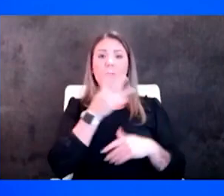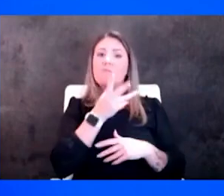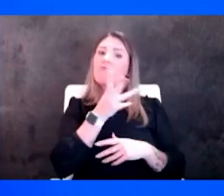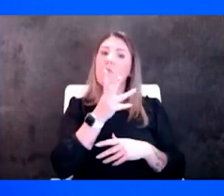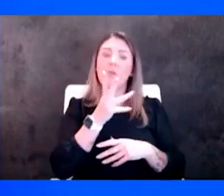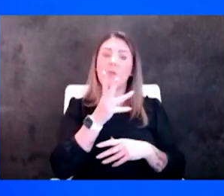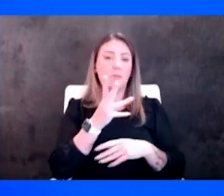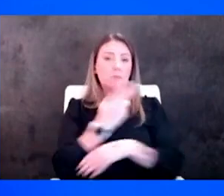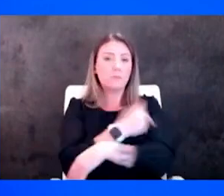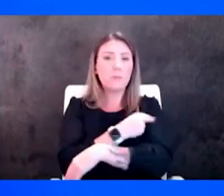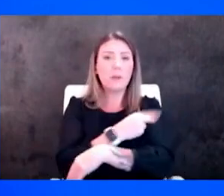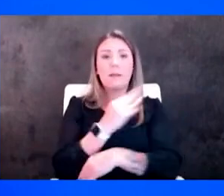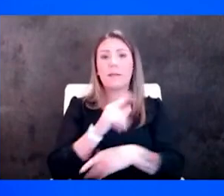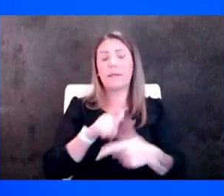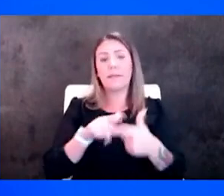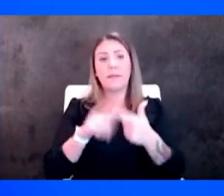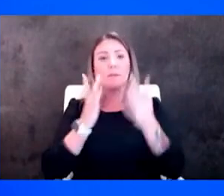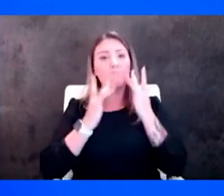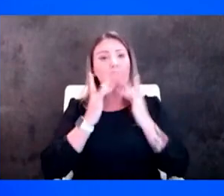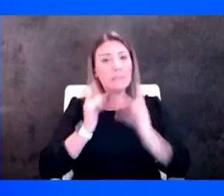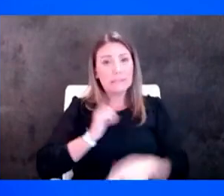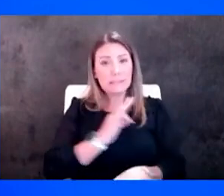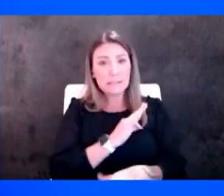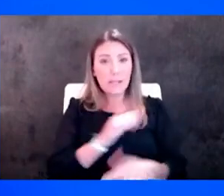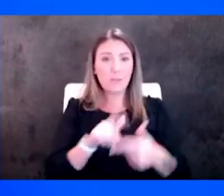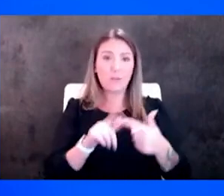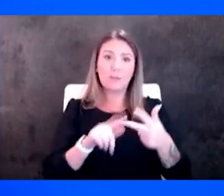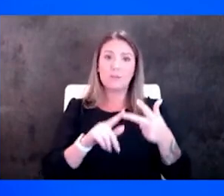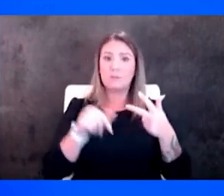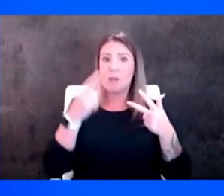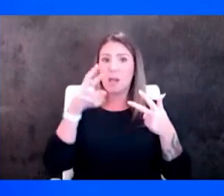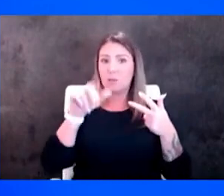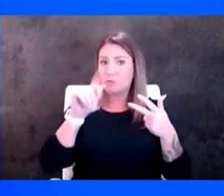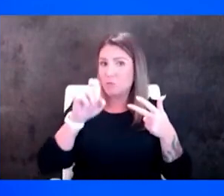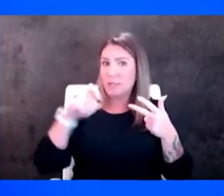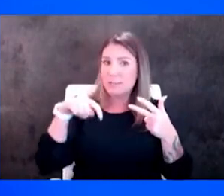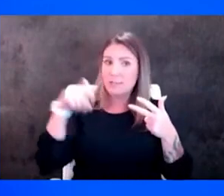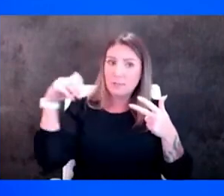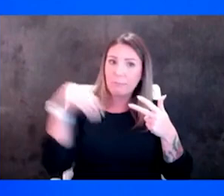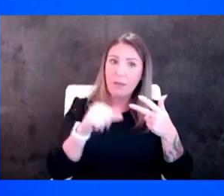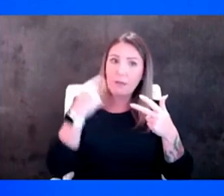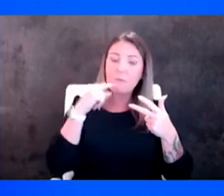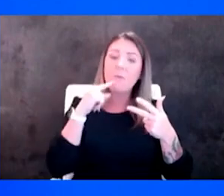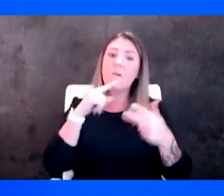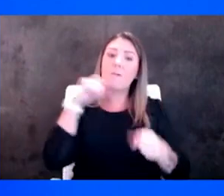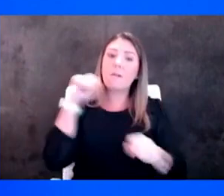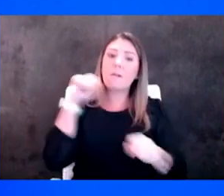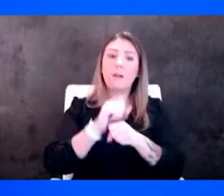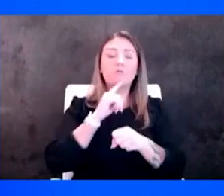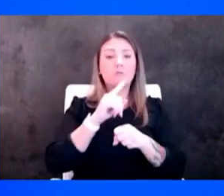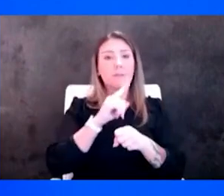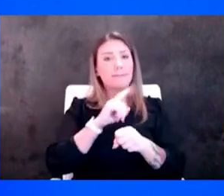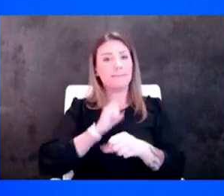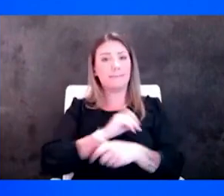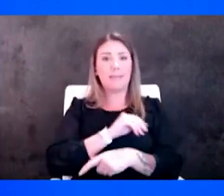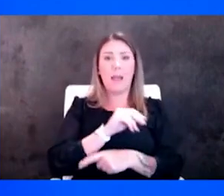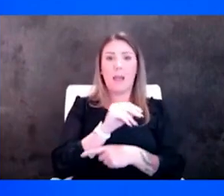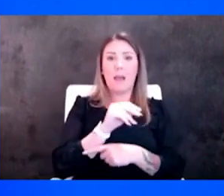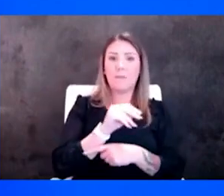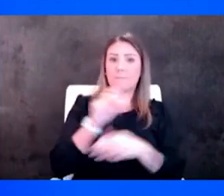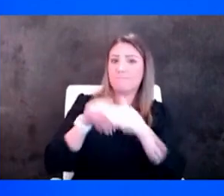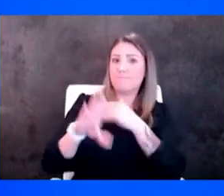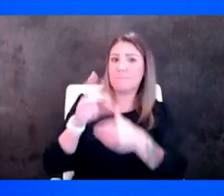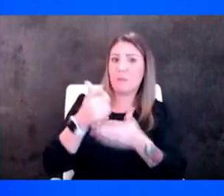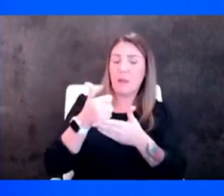in staffing shortages and and the high rates that they have to pay to get contract staffing to come in and help them through those processes